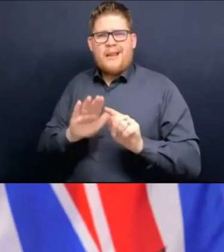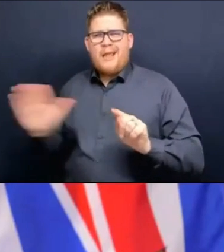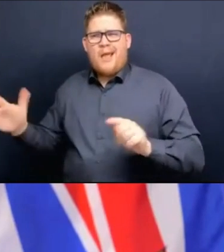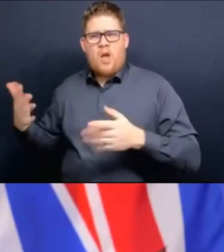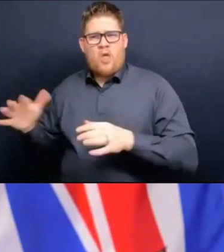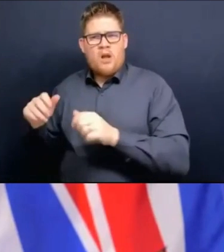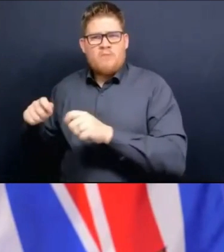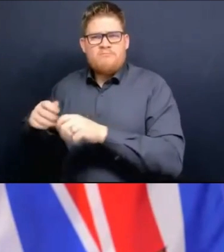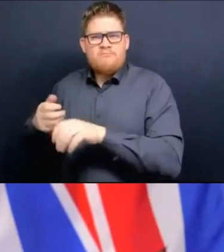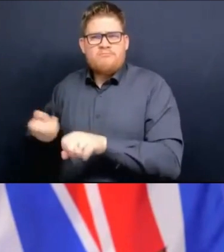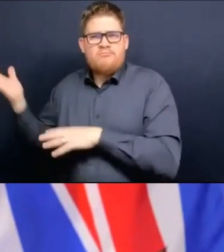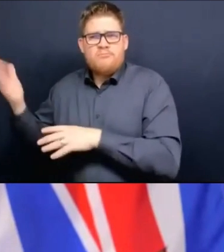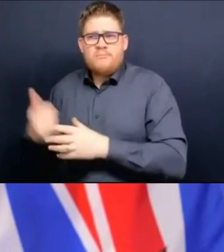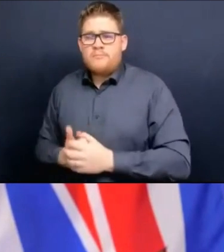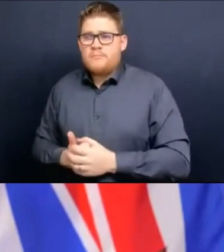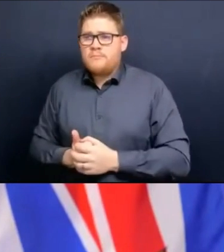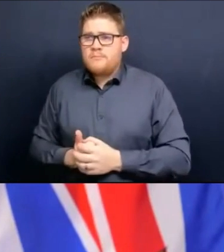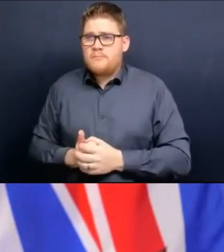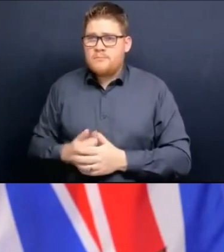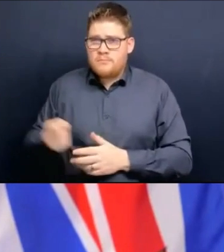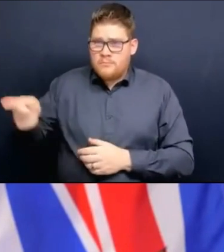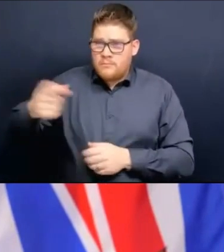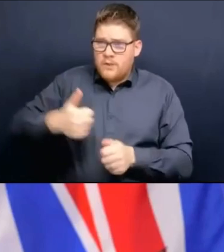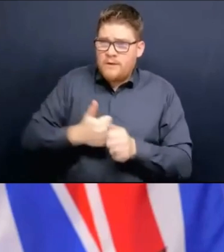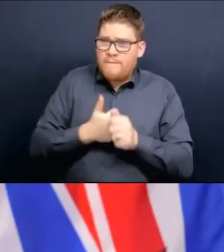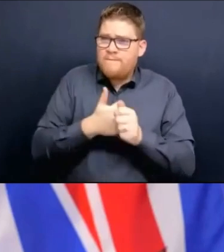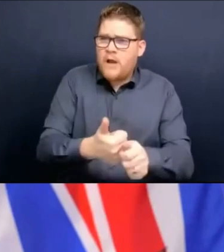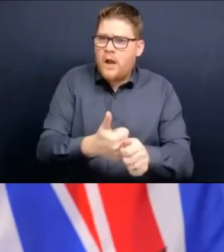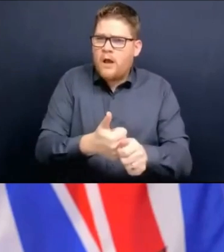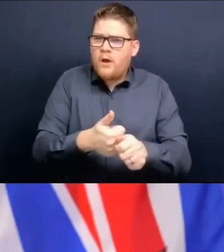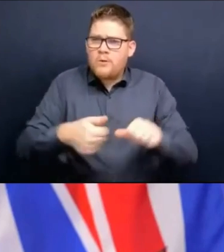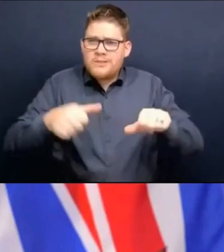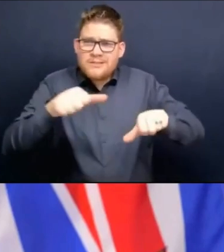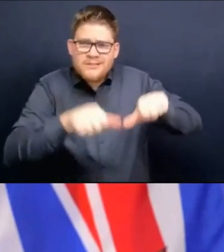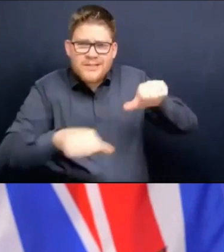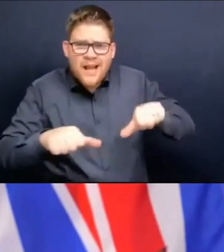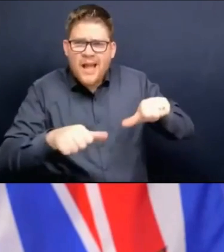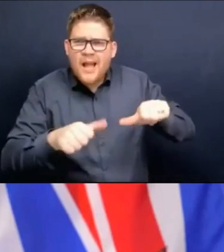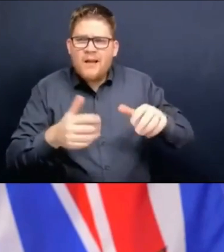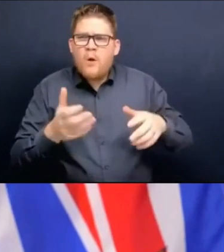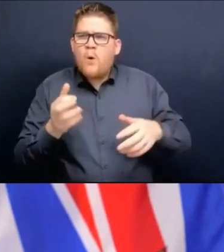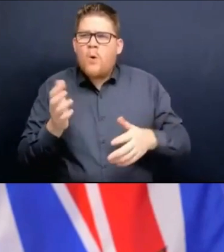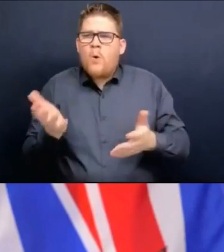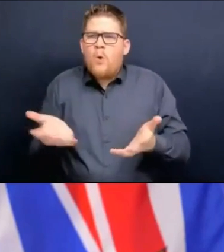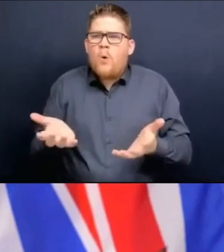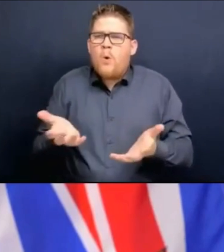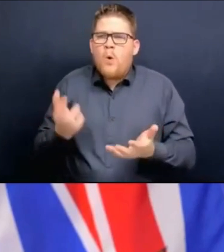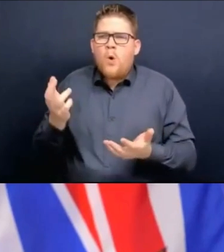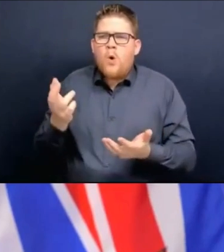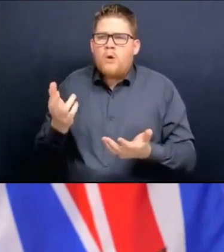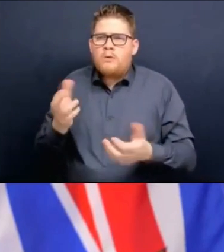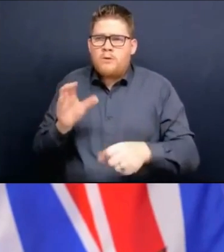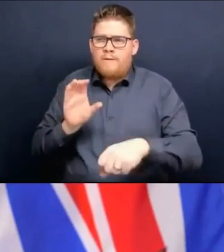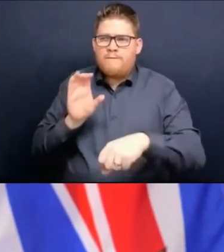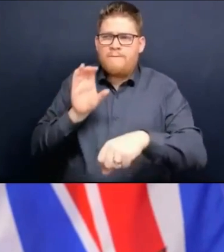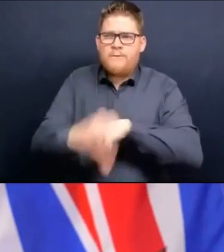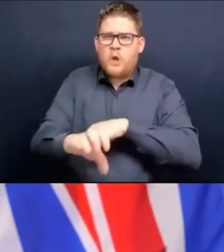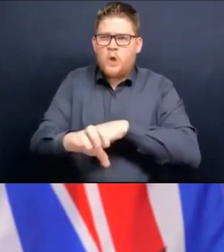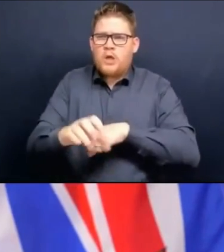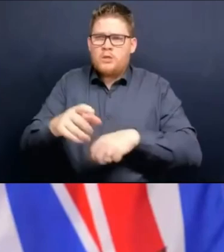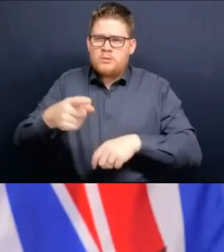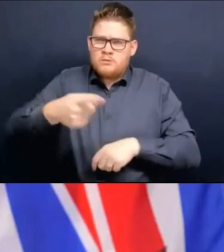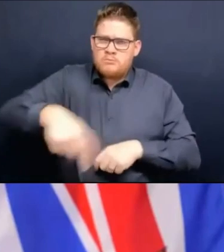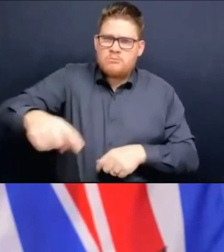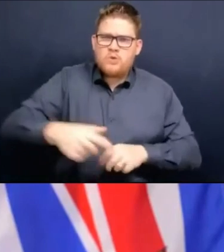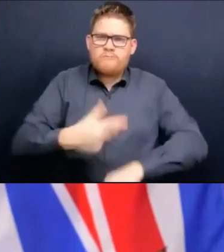science? Or is it about confidence slash trying to get people to still get vaccinated? Well, I believe it's a combination